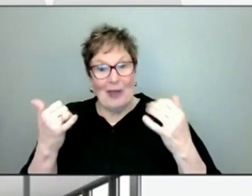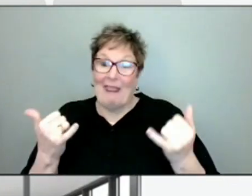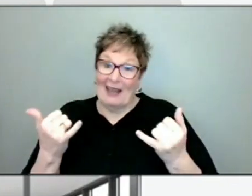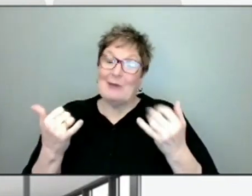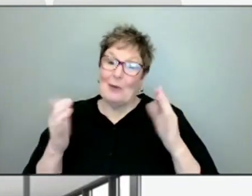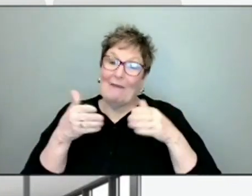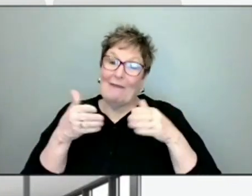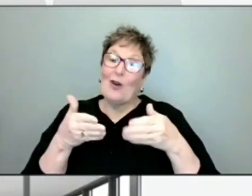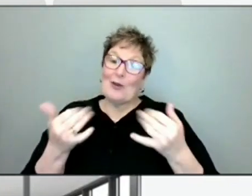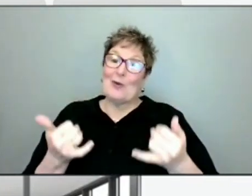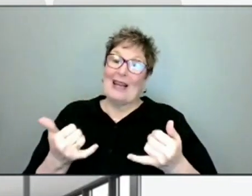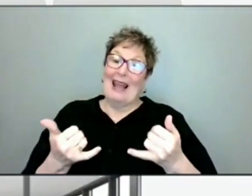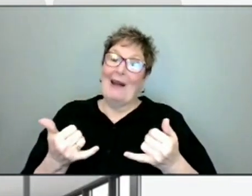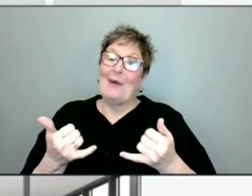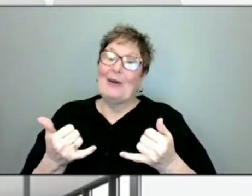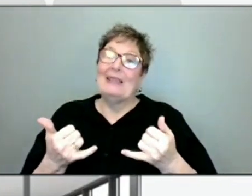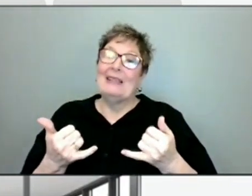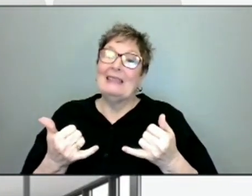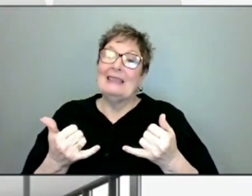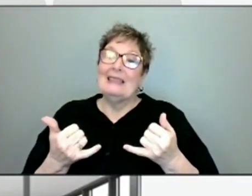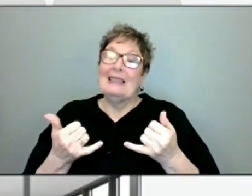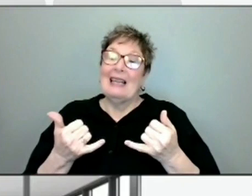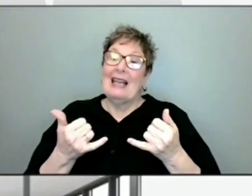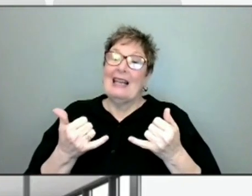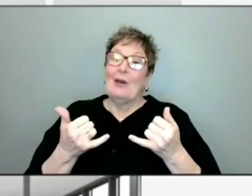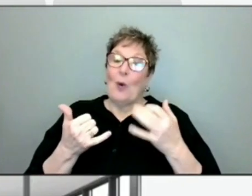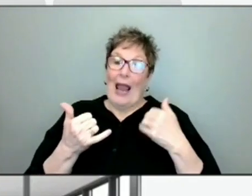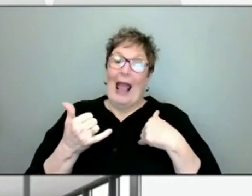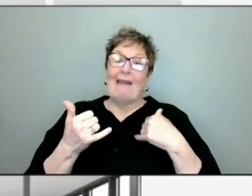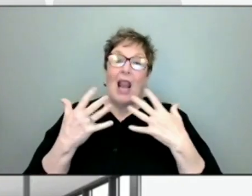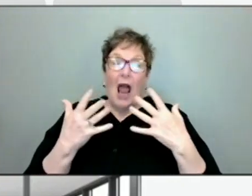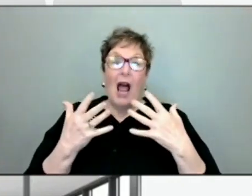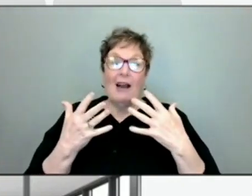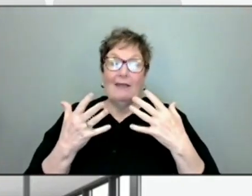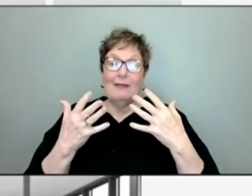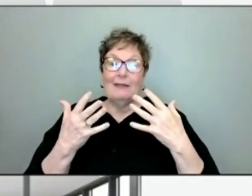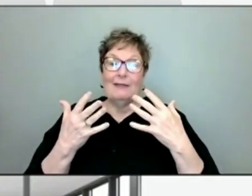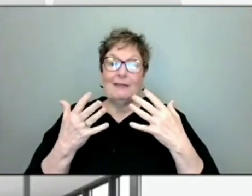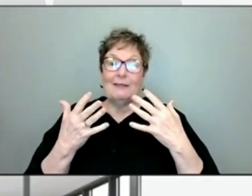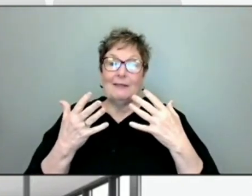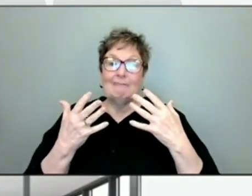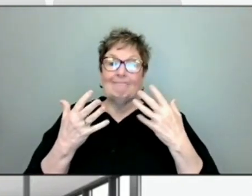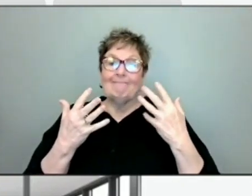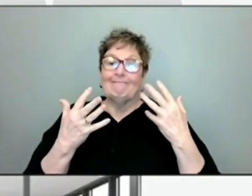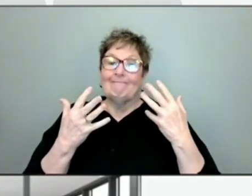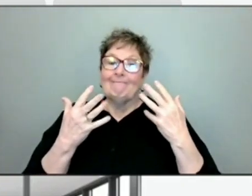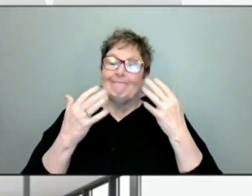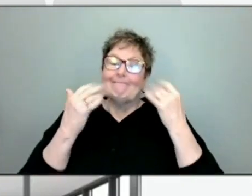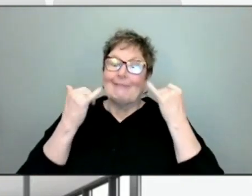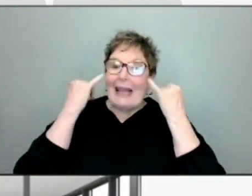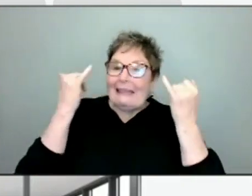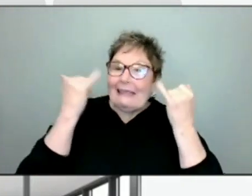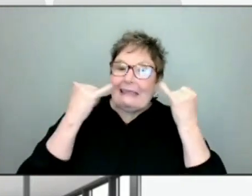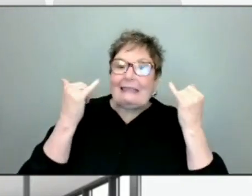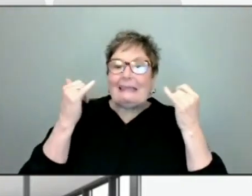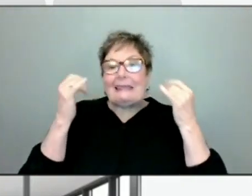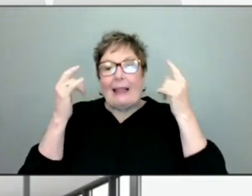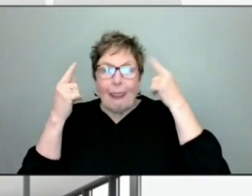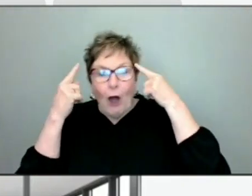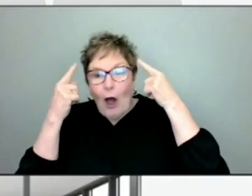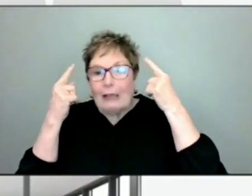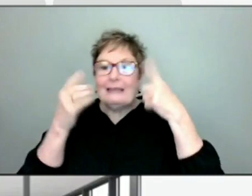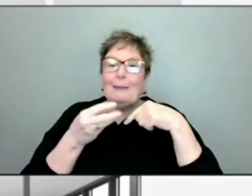So there's lots of speculation. There's lots of thoughts about